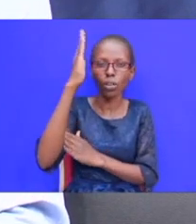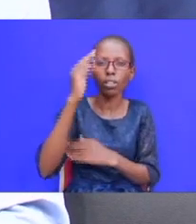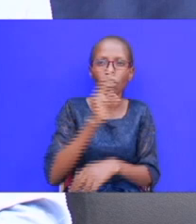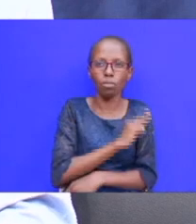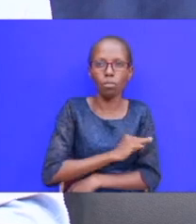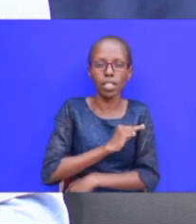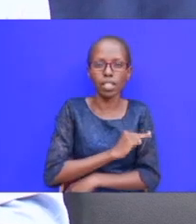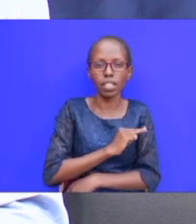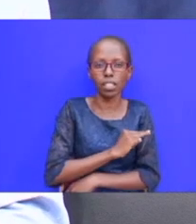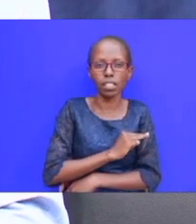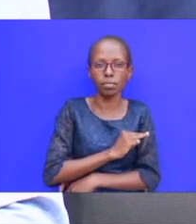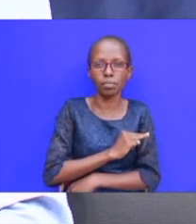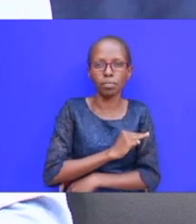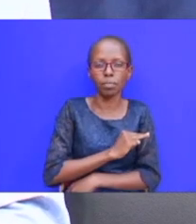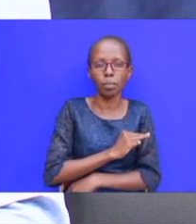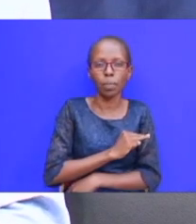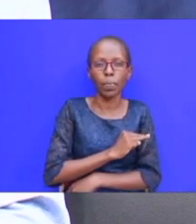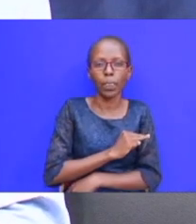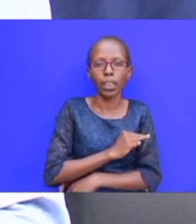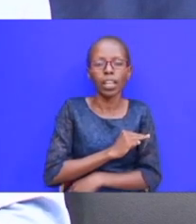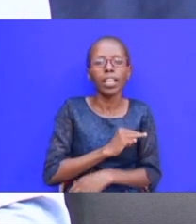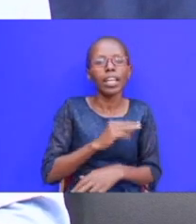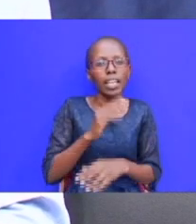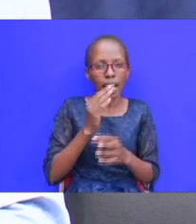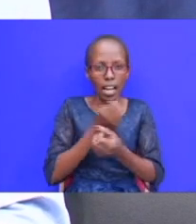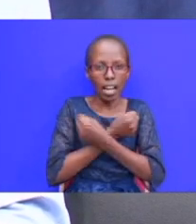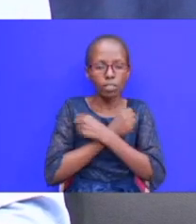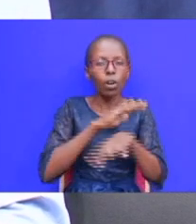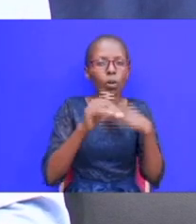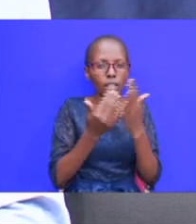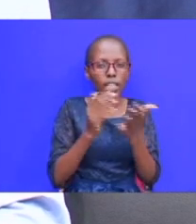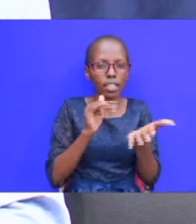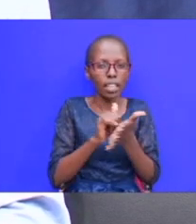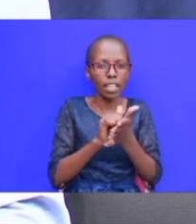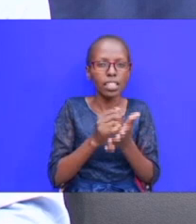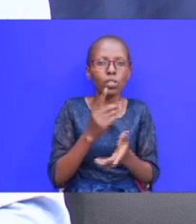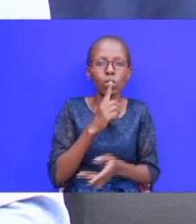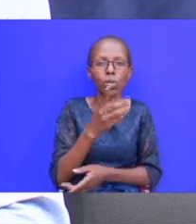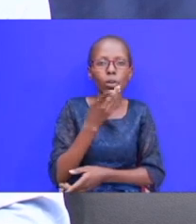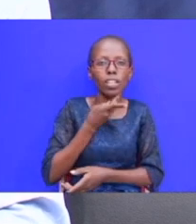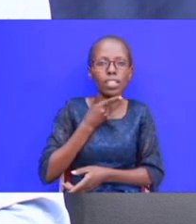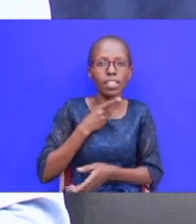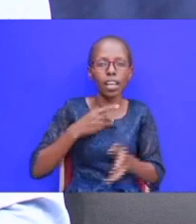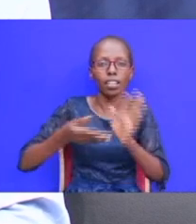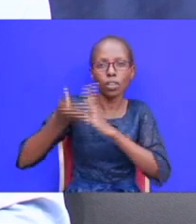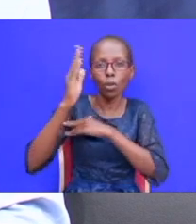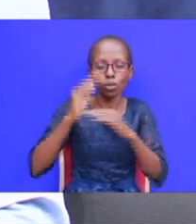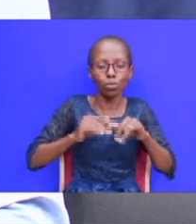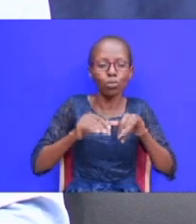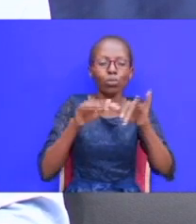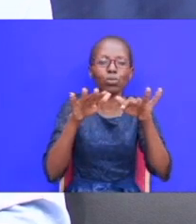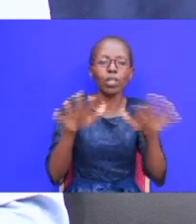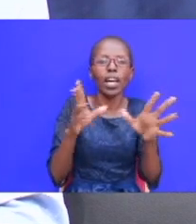truth god of he was the opposite he lacked all those things and so he desired god to extend his masses upon him